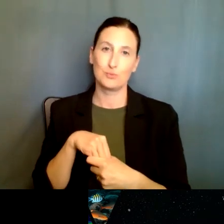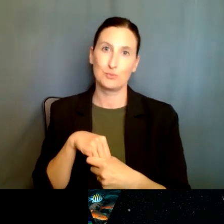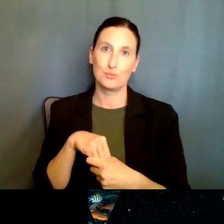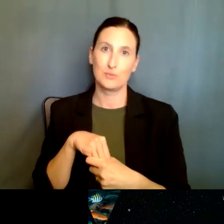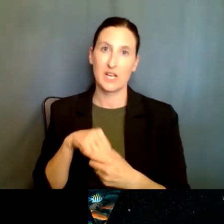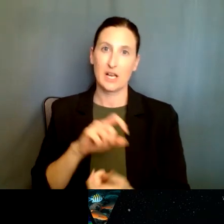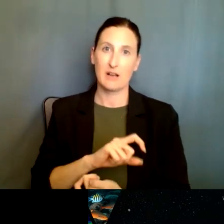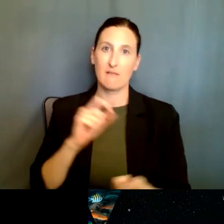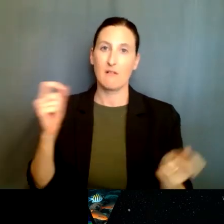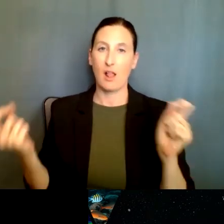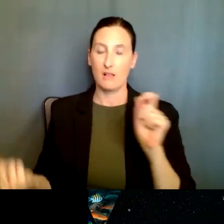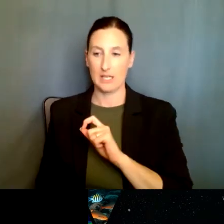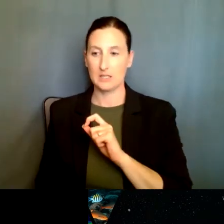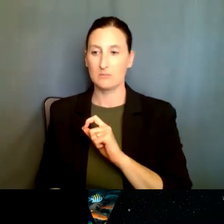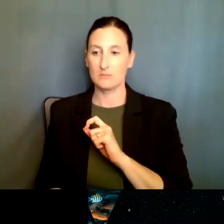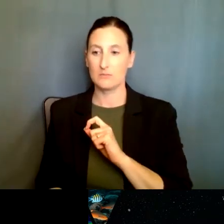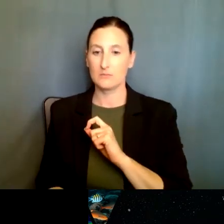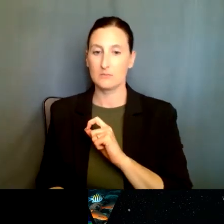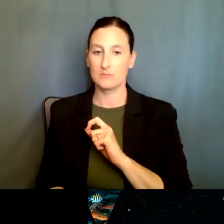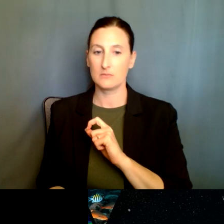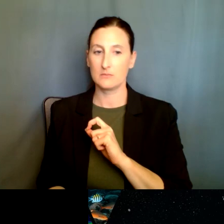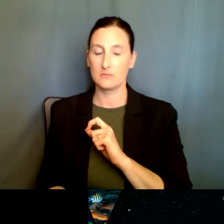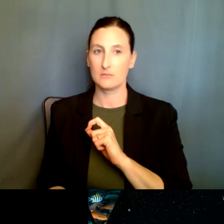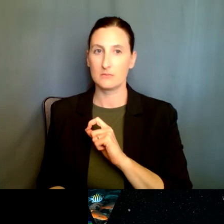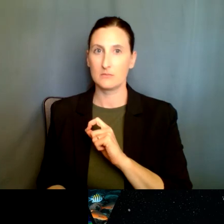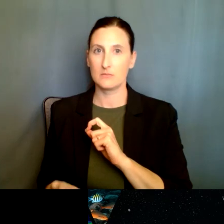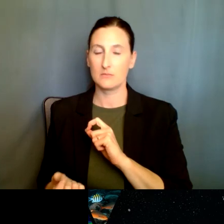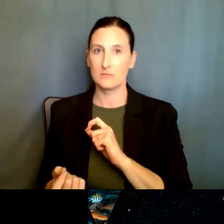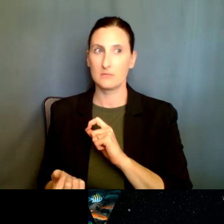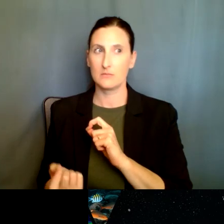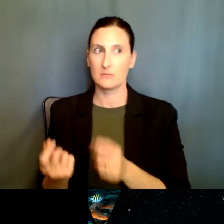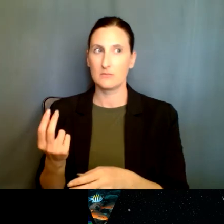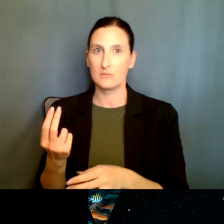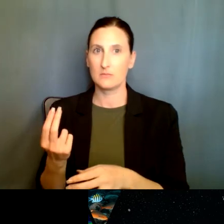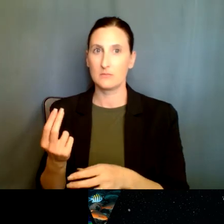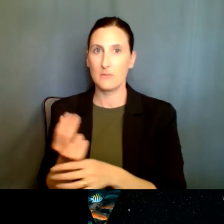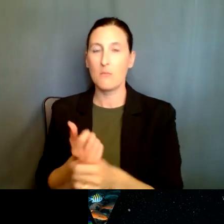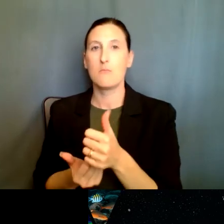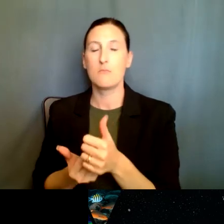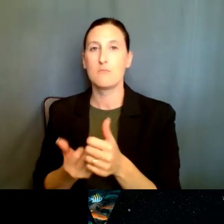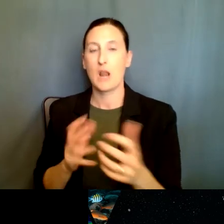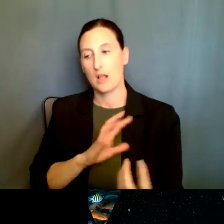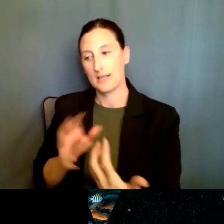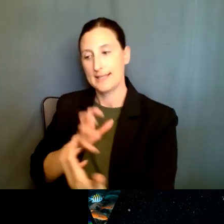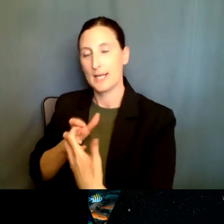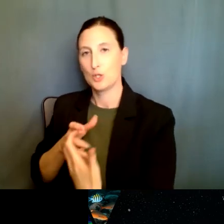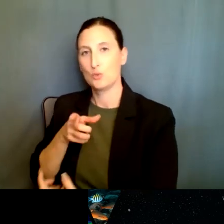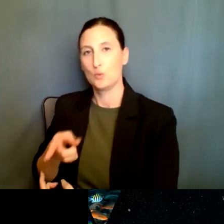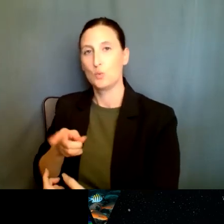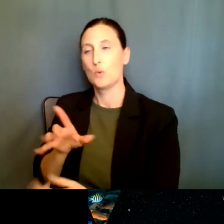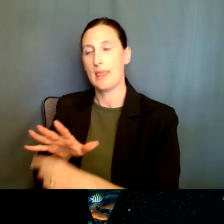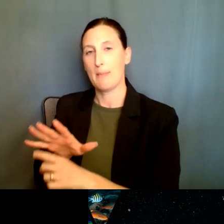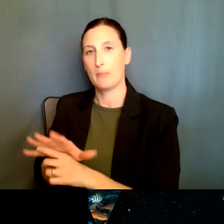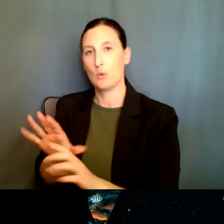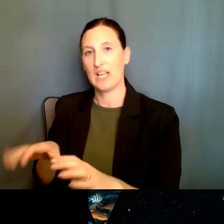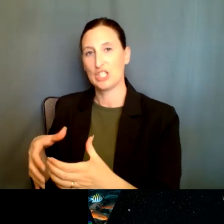involving underrepresented, um, uh, categories, uh, of, of the population. So definitely pretty much in any